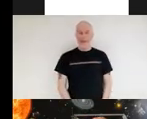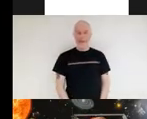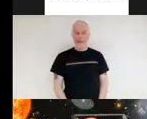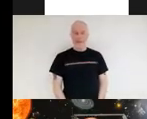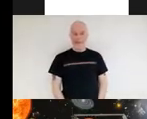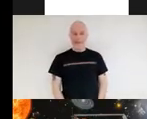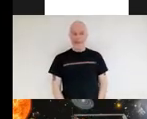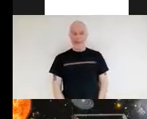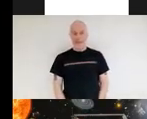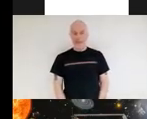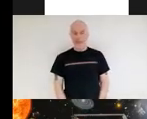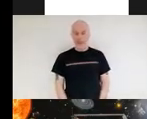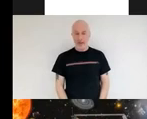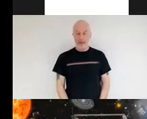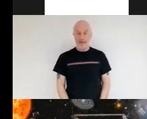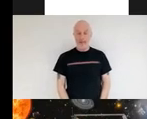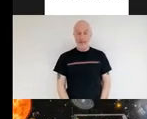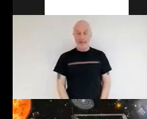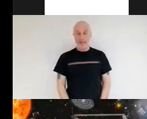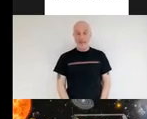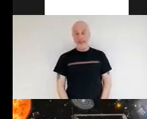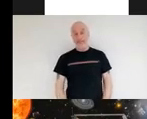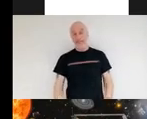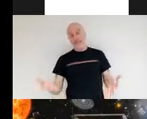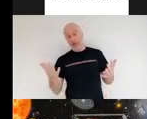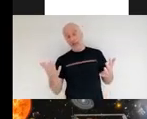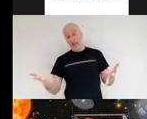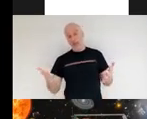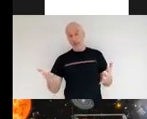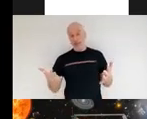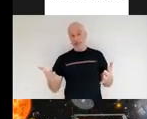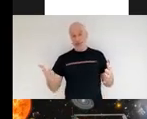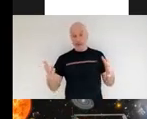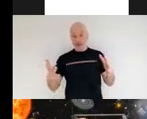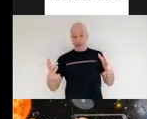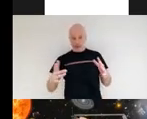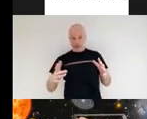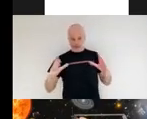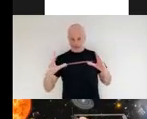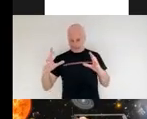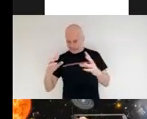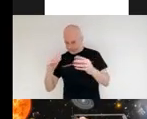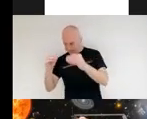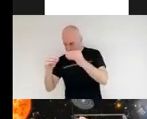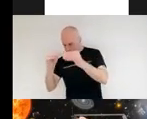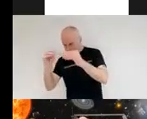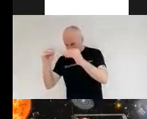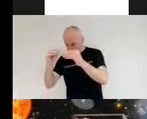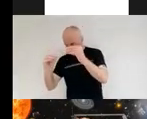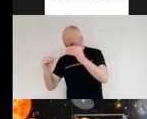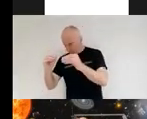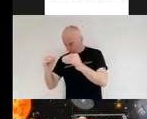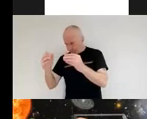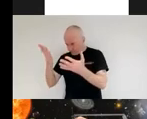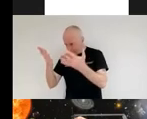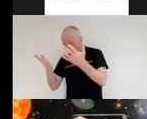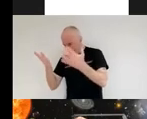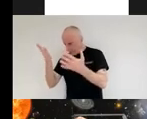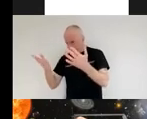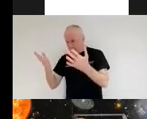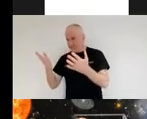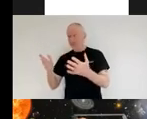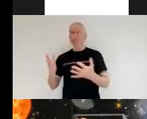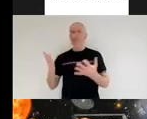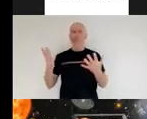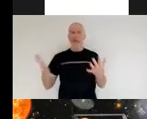but of course the radius of that orbit around the l2 point has been carefully calibrated to make sure that it still sits within what we